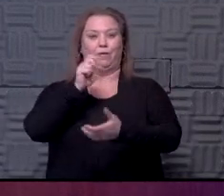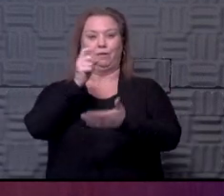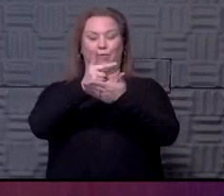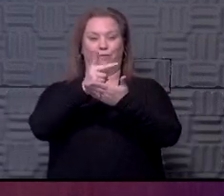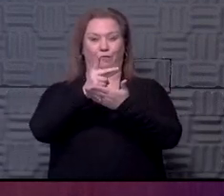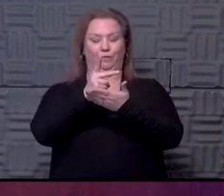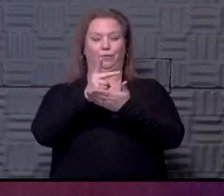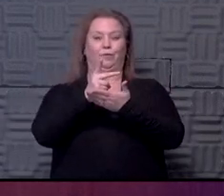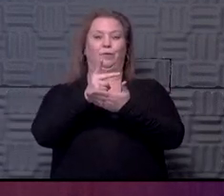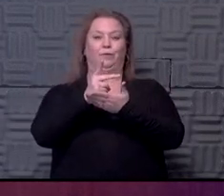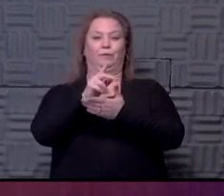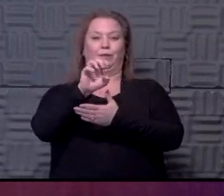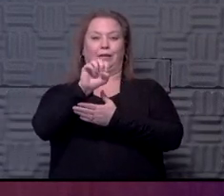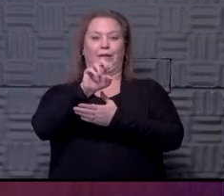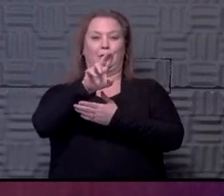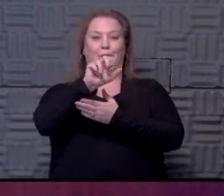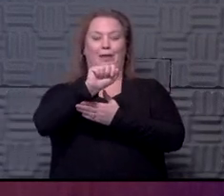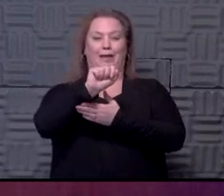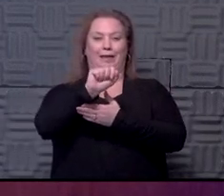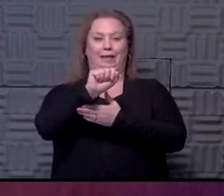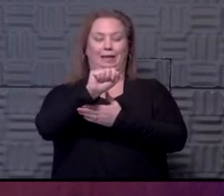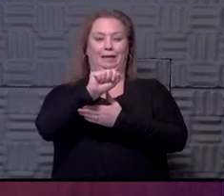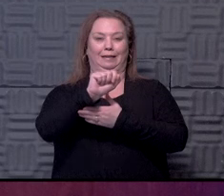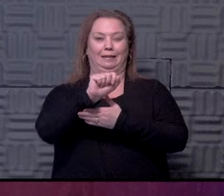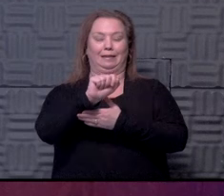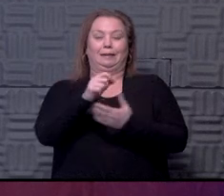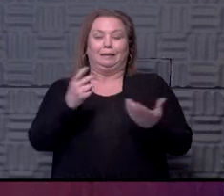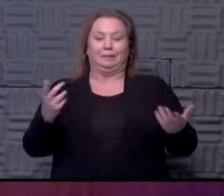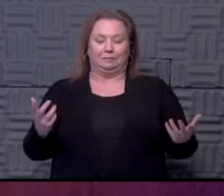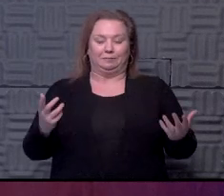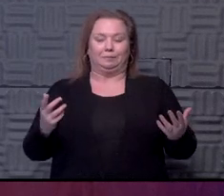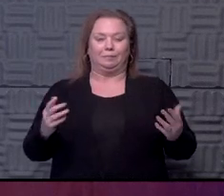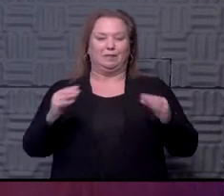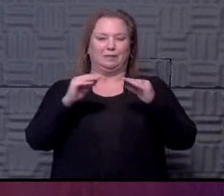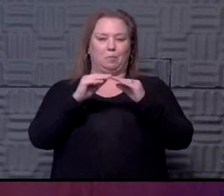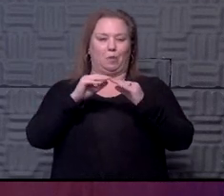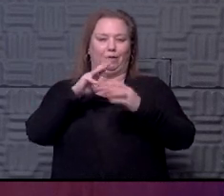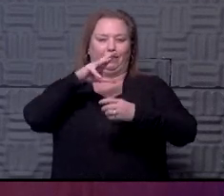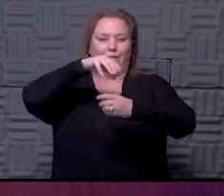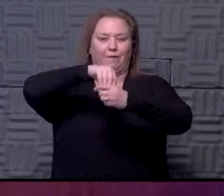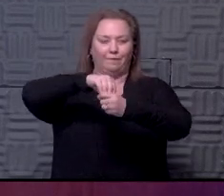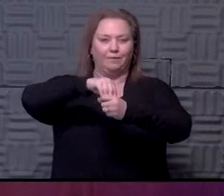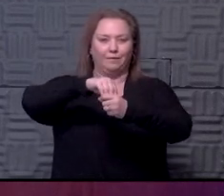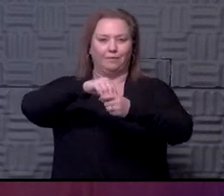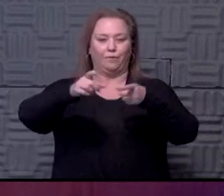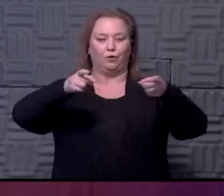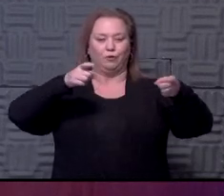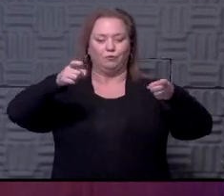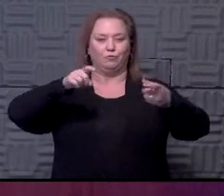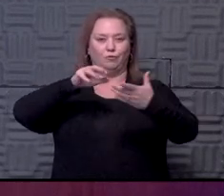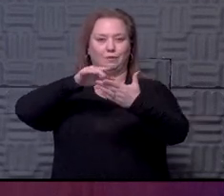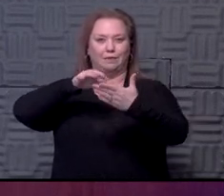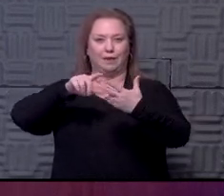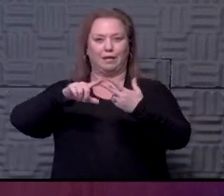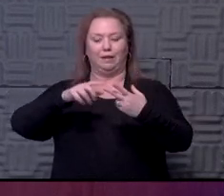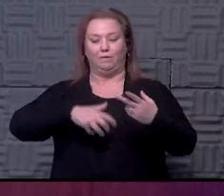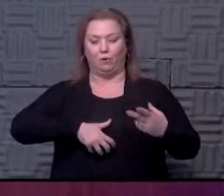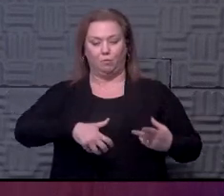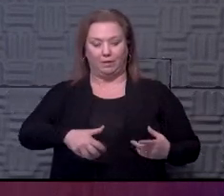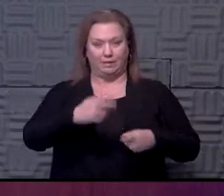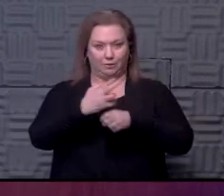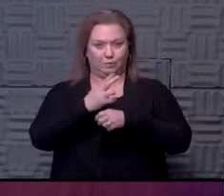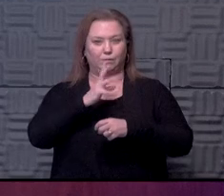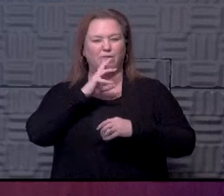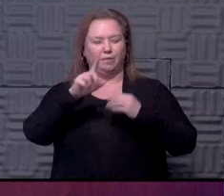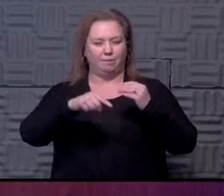an application for an EUA. So a lot more goes into it for controlled studies for use in pregnancy, which I know